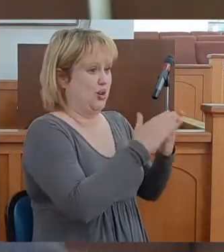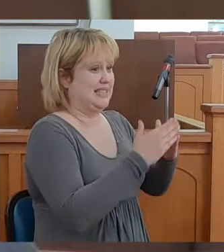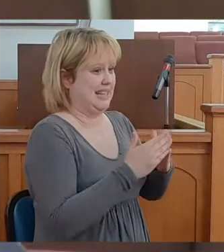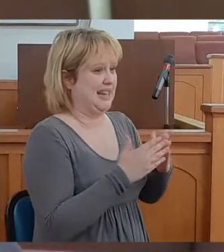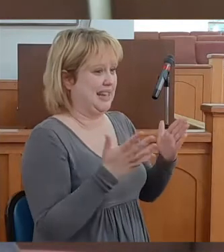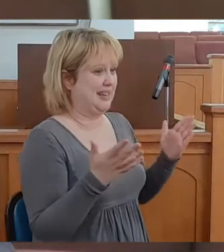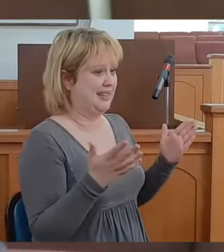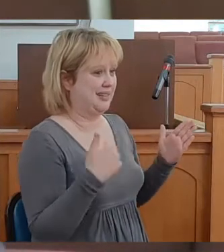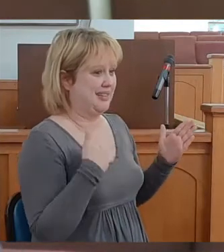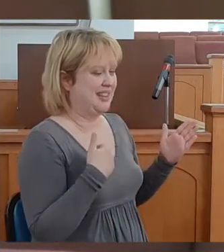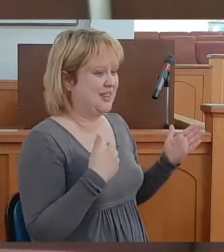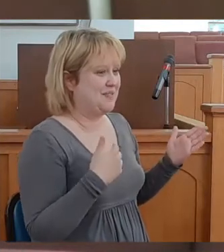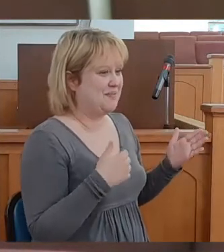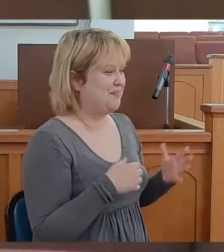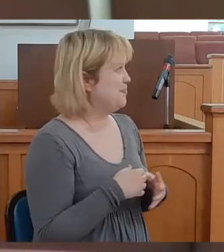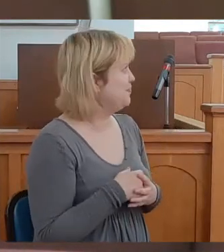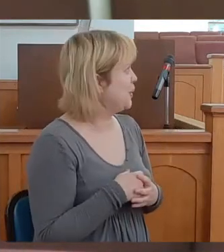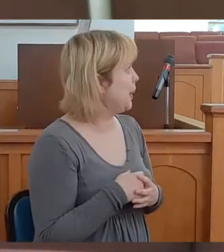City.